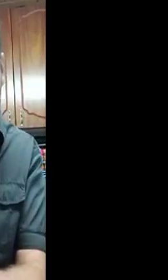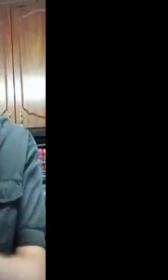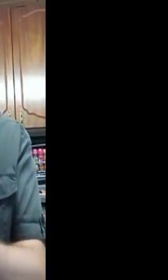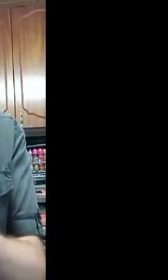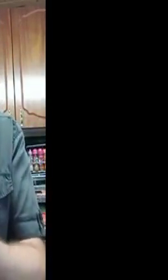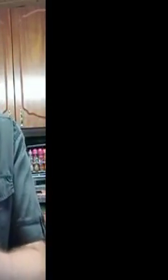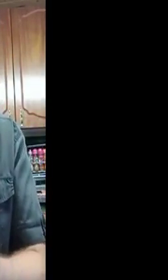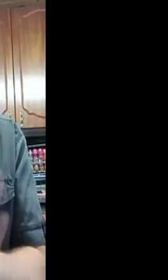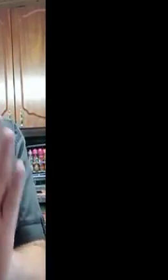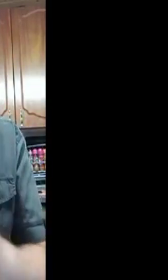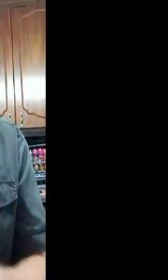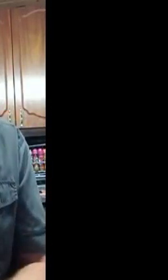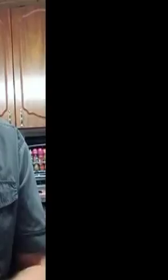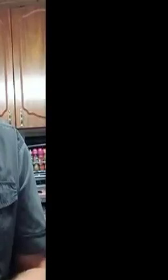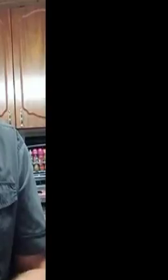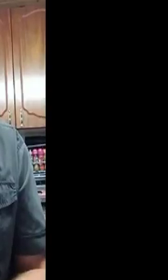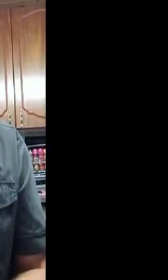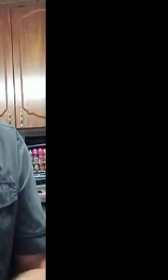who ends up there.